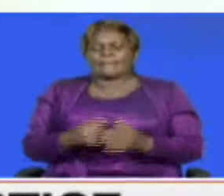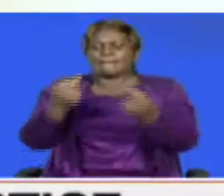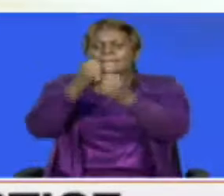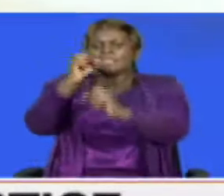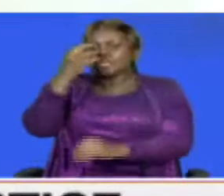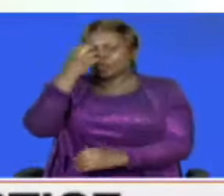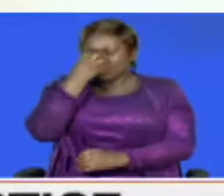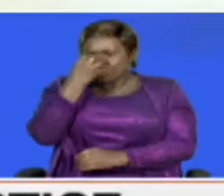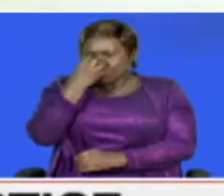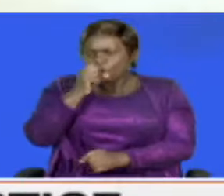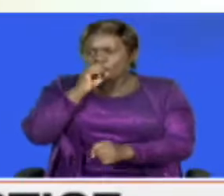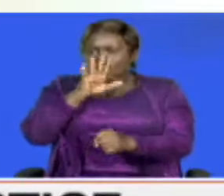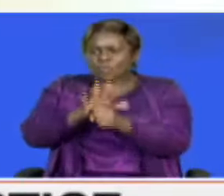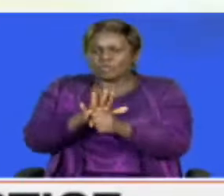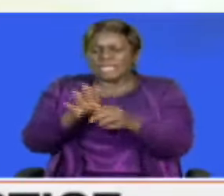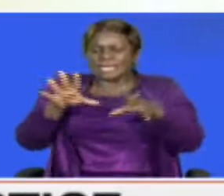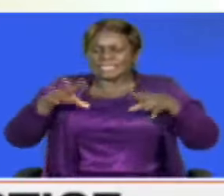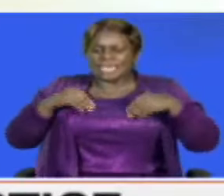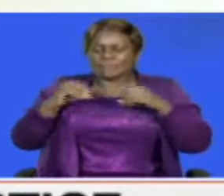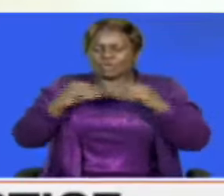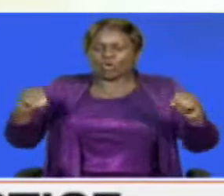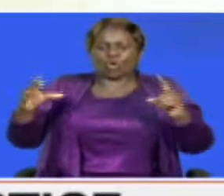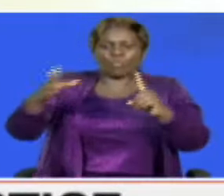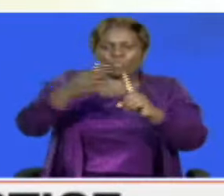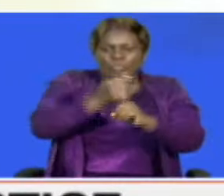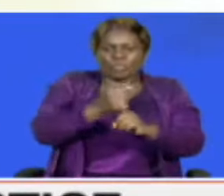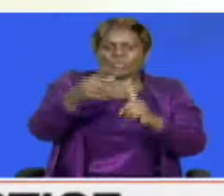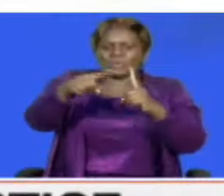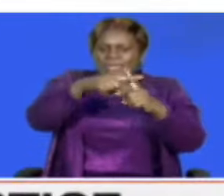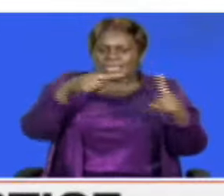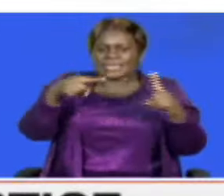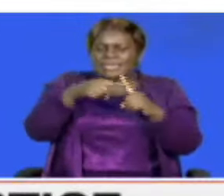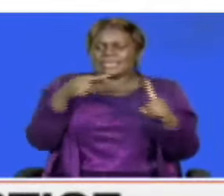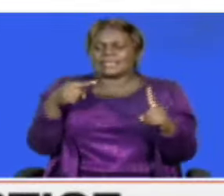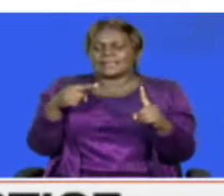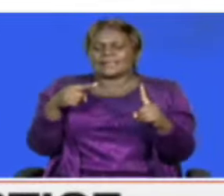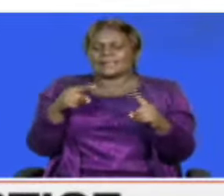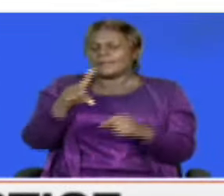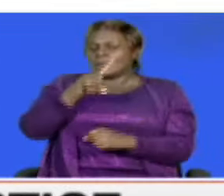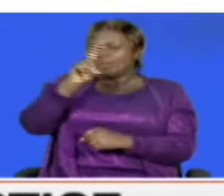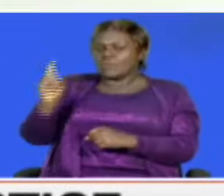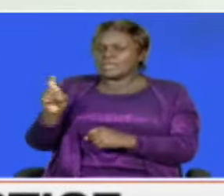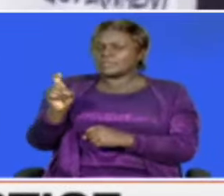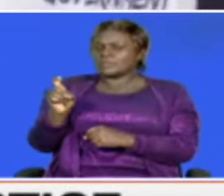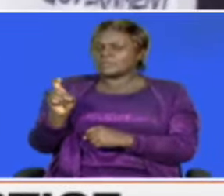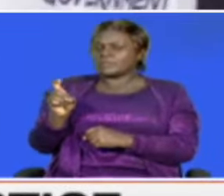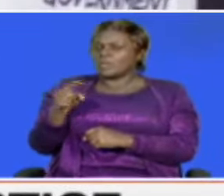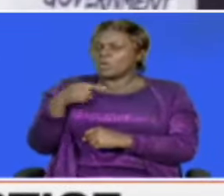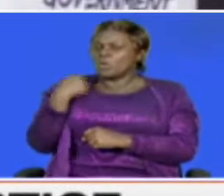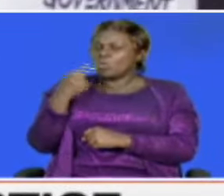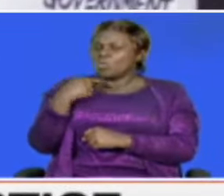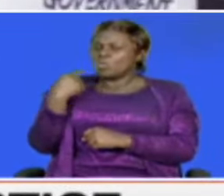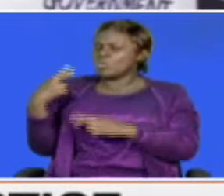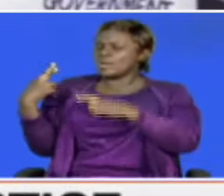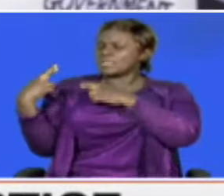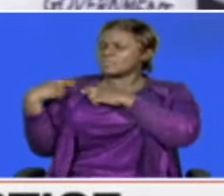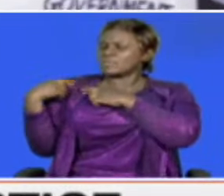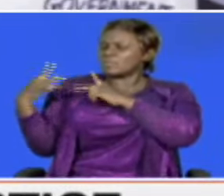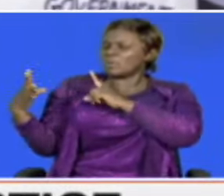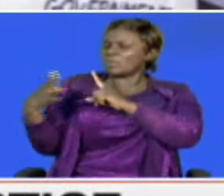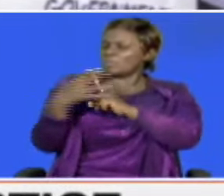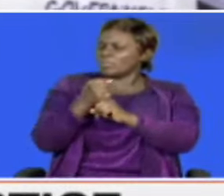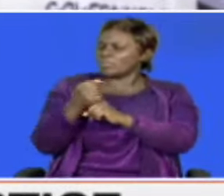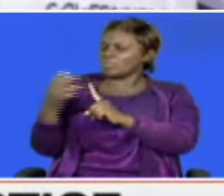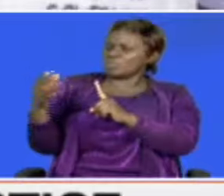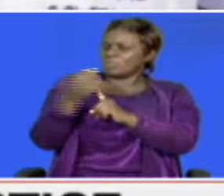William Ruto's pledge of zero tolerance to abductions and extrajudicial killings, the question remains, who are behind the abductions and